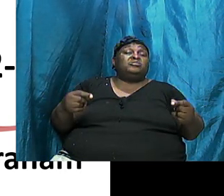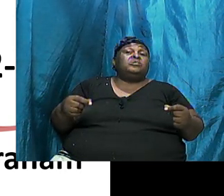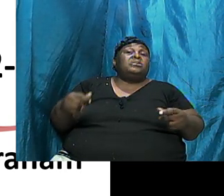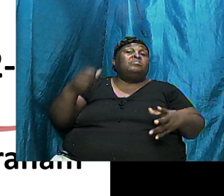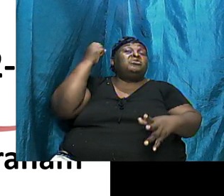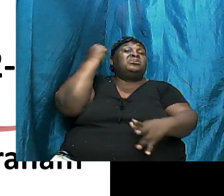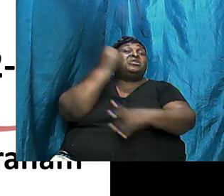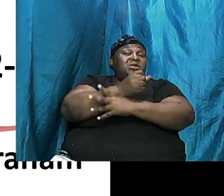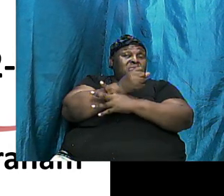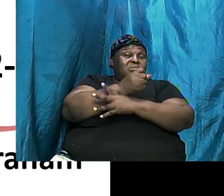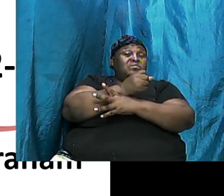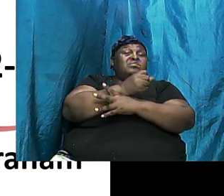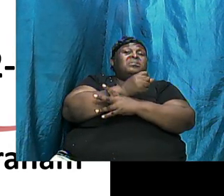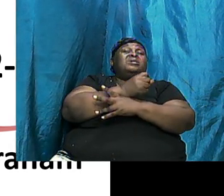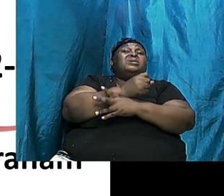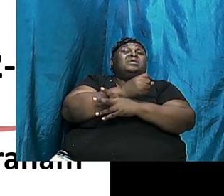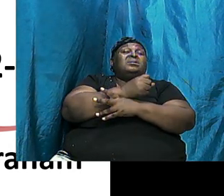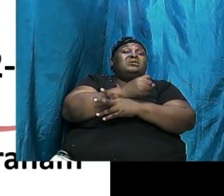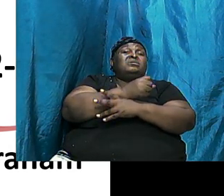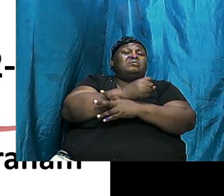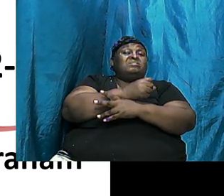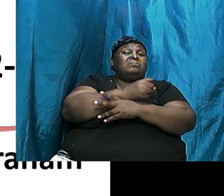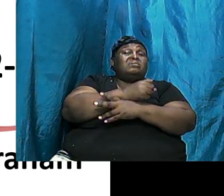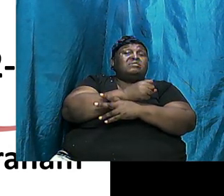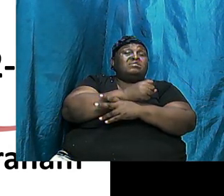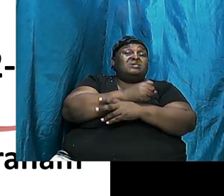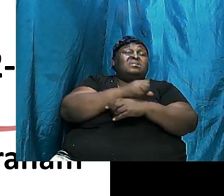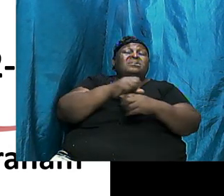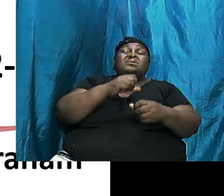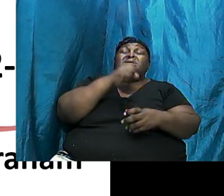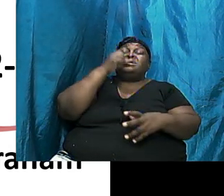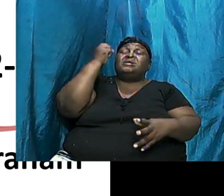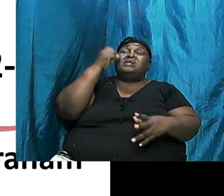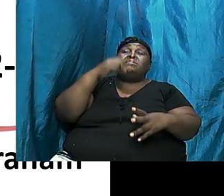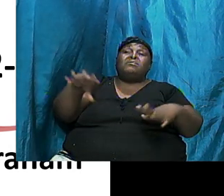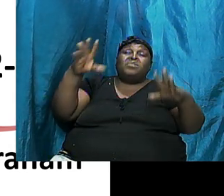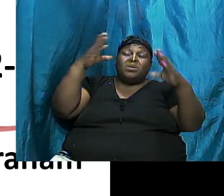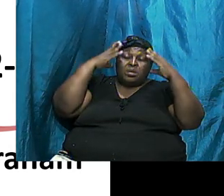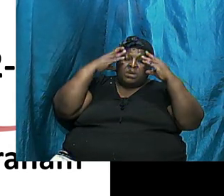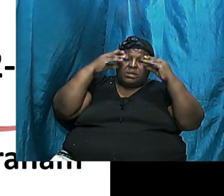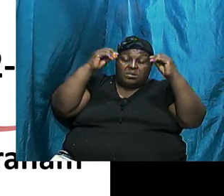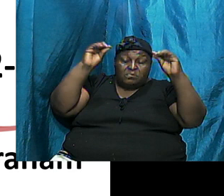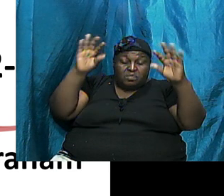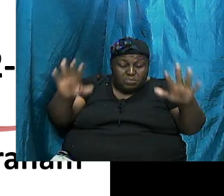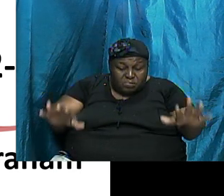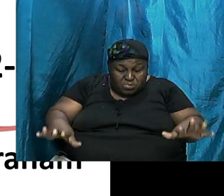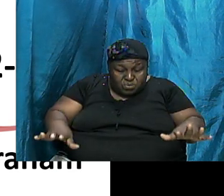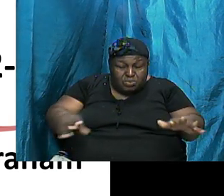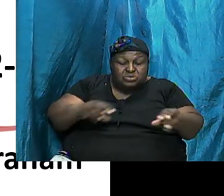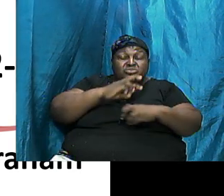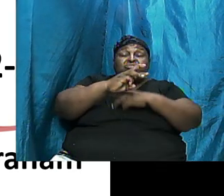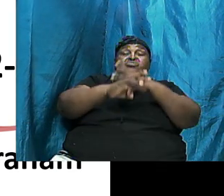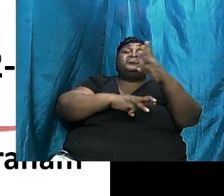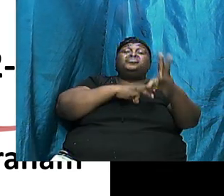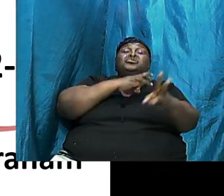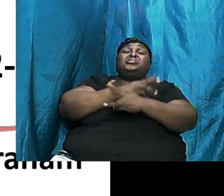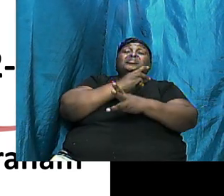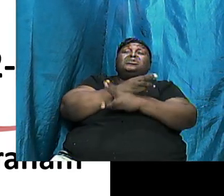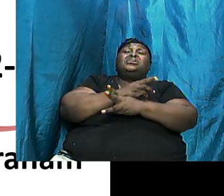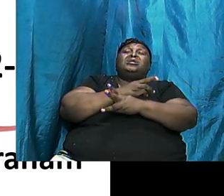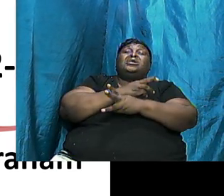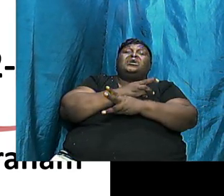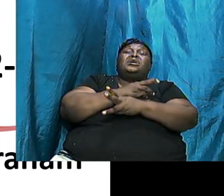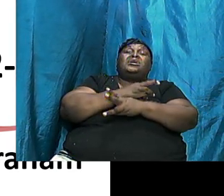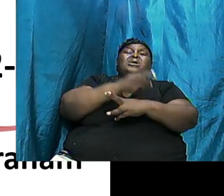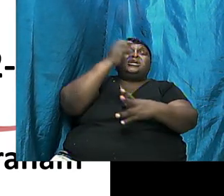Spans The Arab Muslim World Abraham Spans The Jewish World Abraham Spans